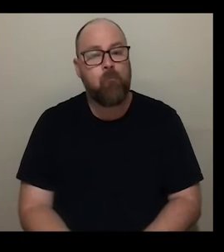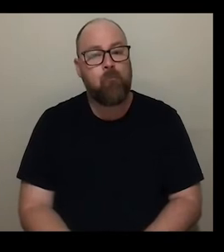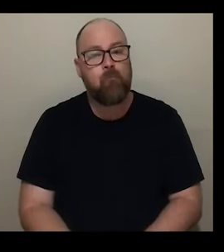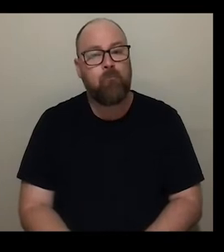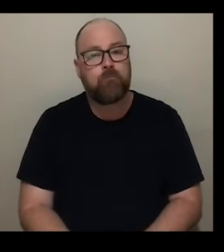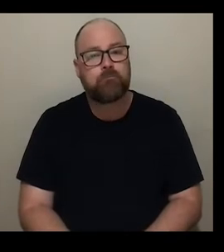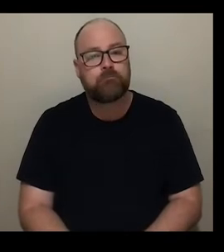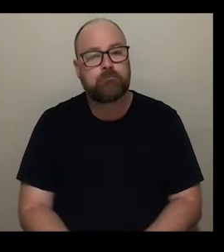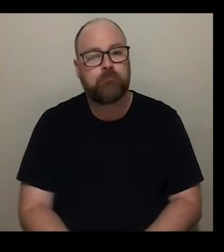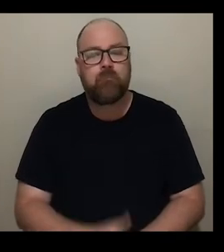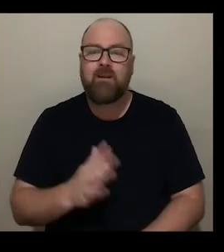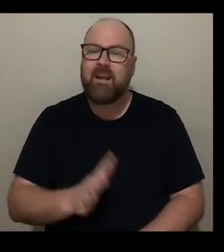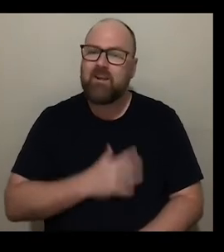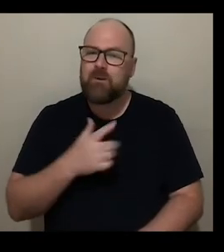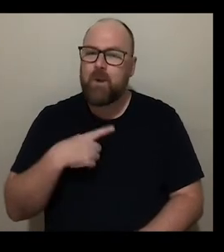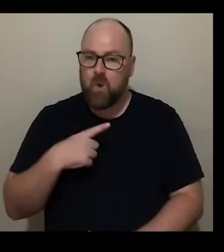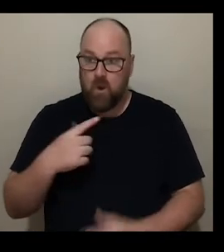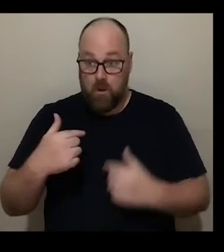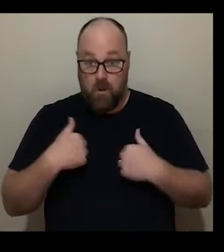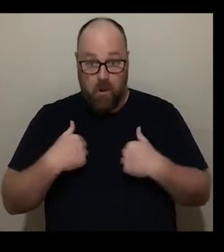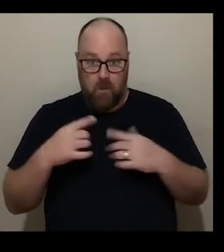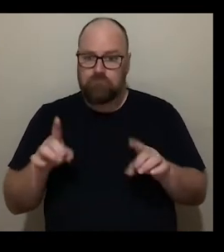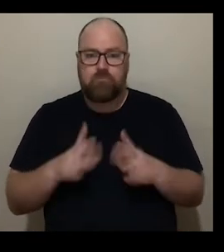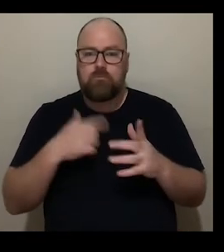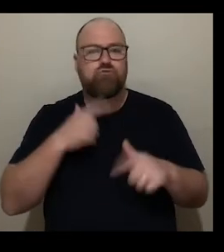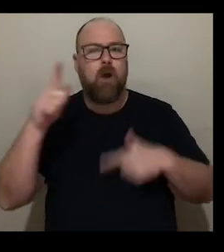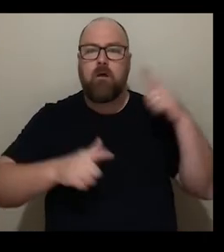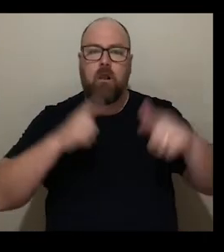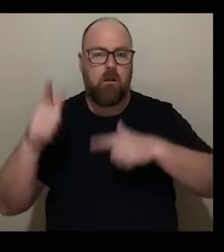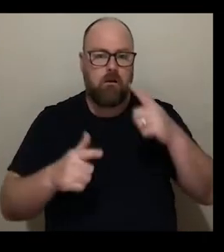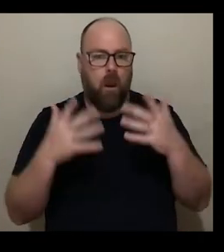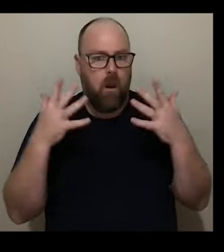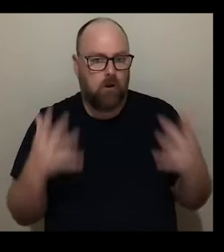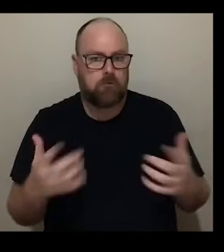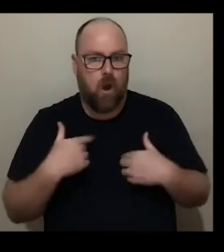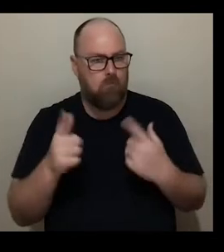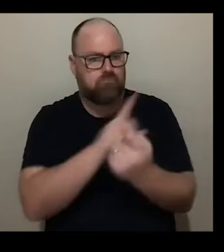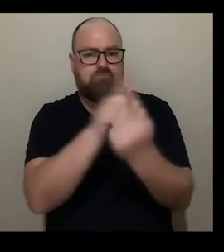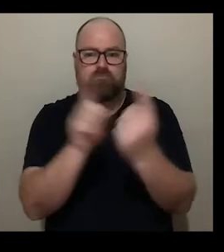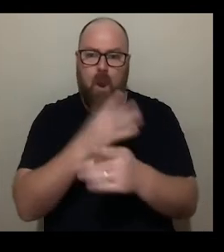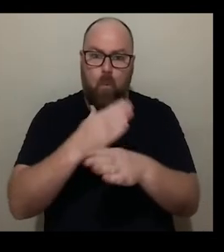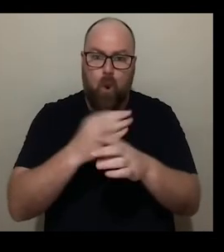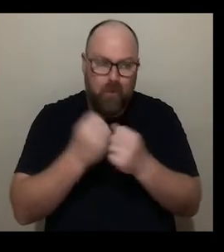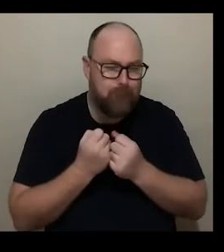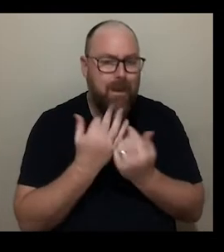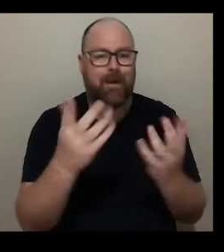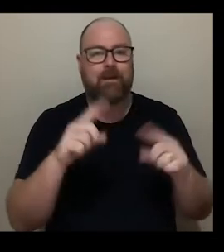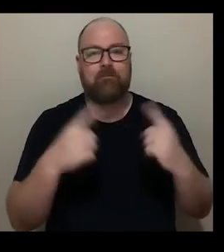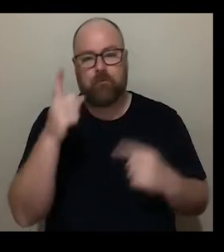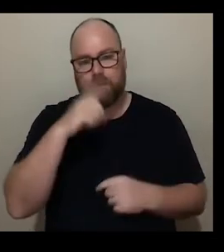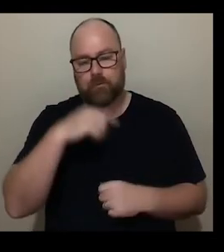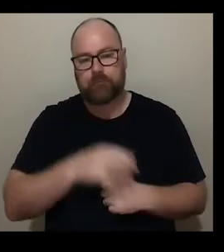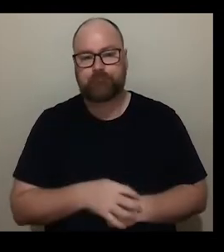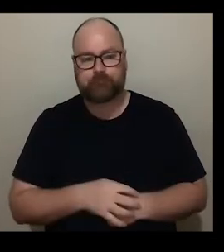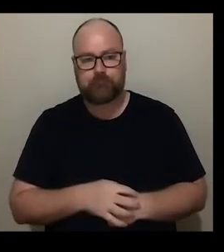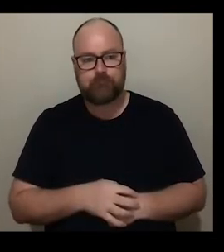always traveled a lot with my work and worked with lots of other people at the very start of the pandemic there was a real sense